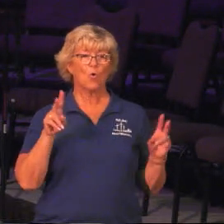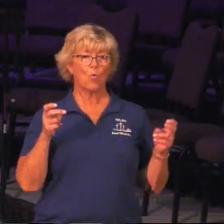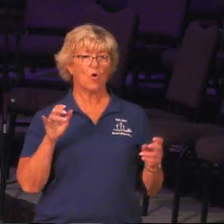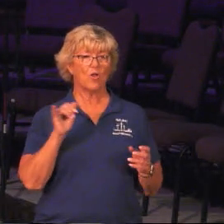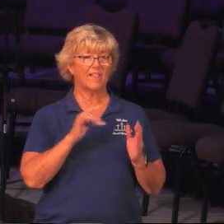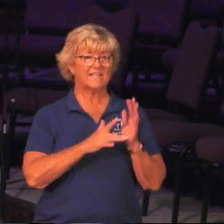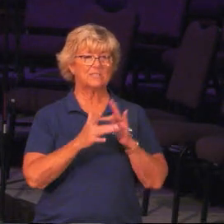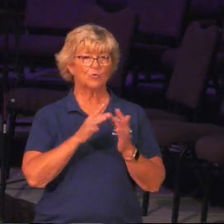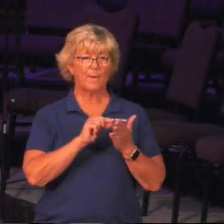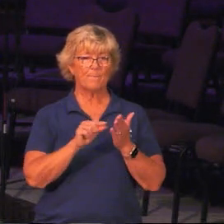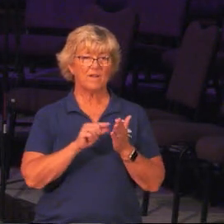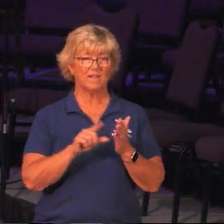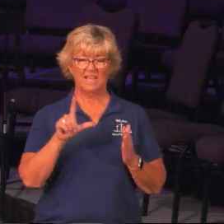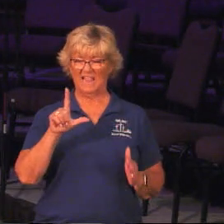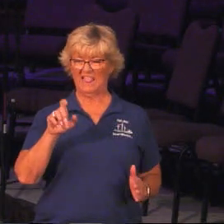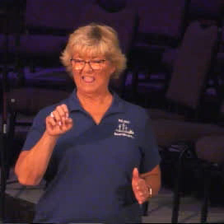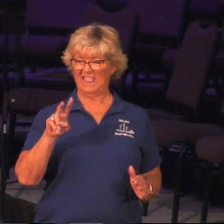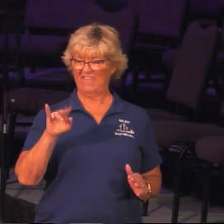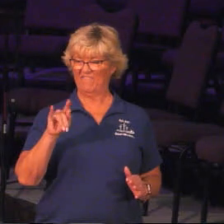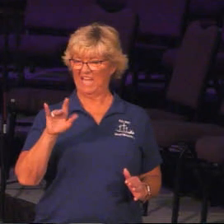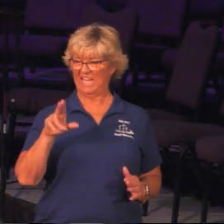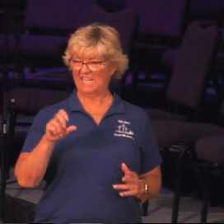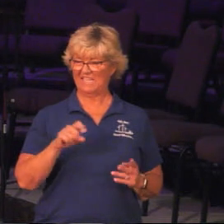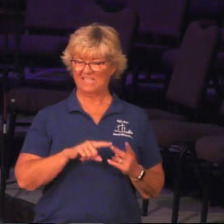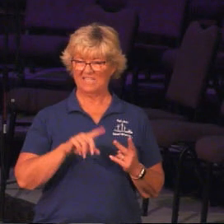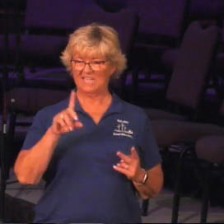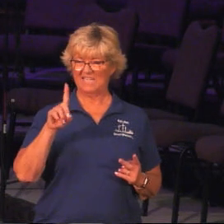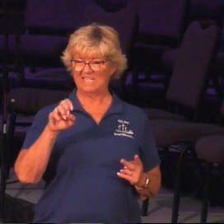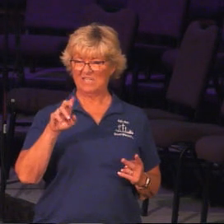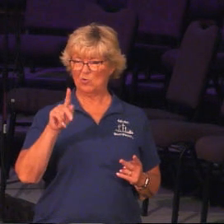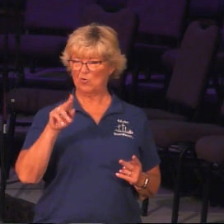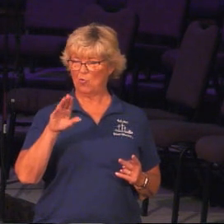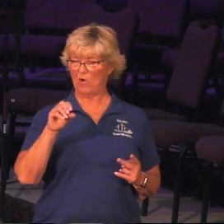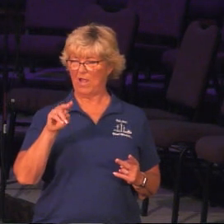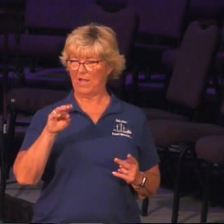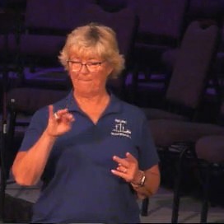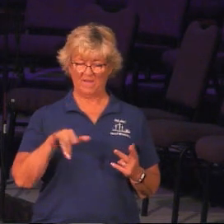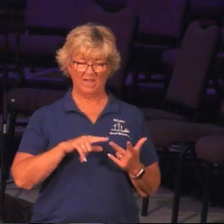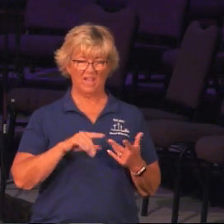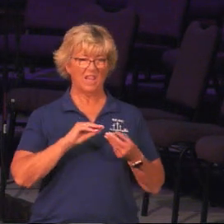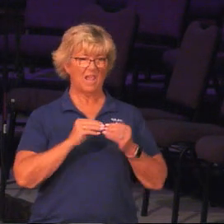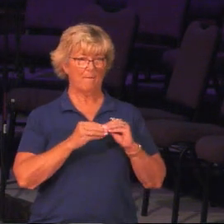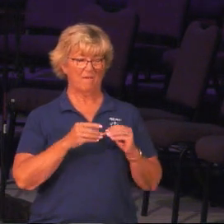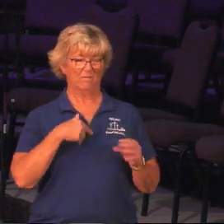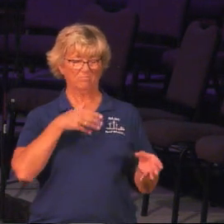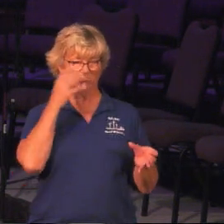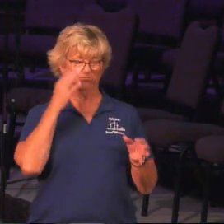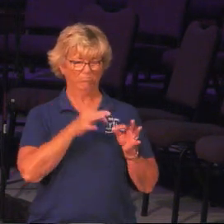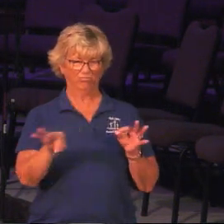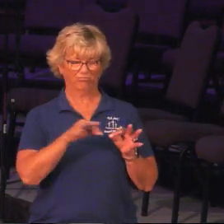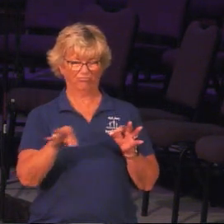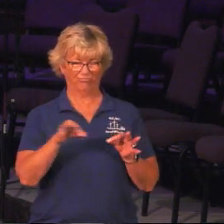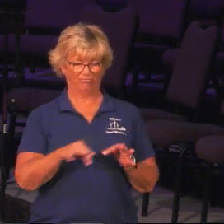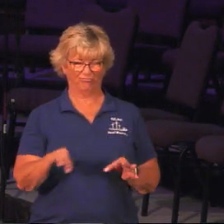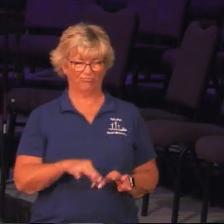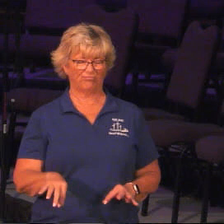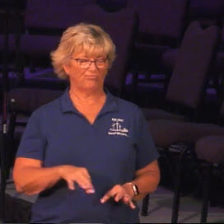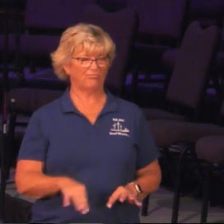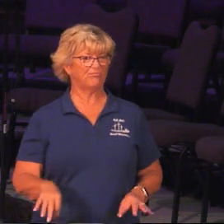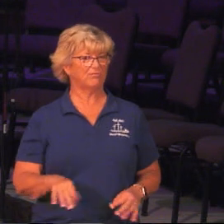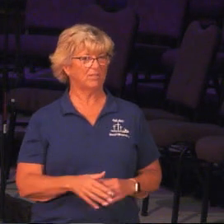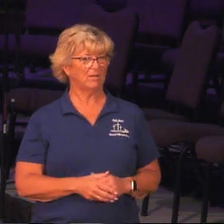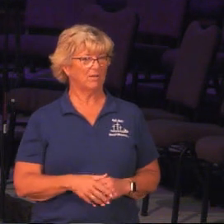scriptures in Leviticus, Deuteronomy, Numbers. And I'm just like, oh my goodness. You know, they